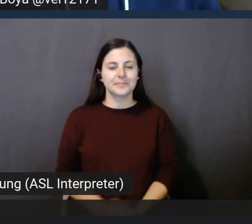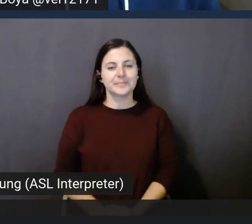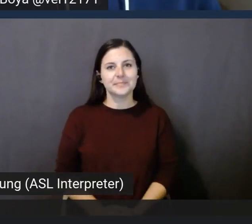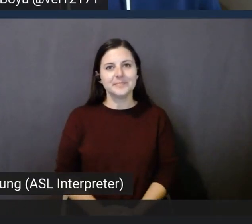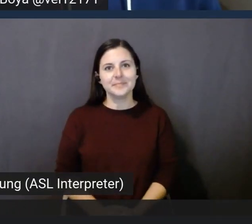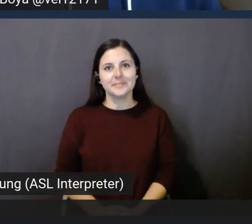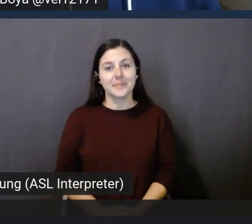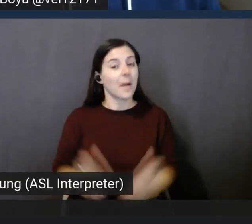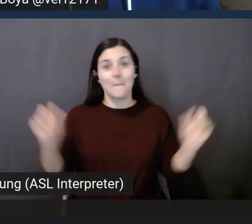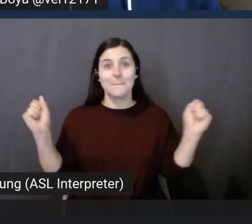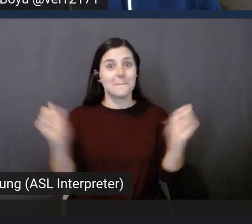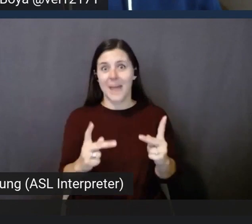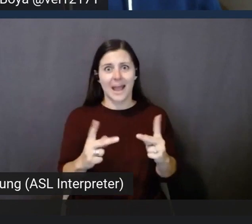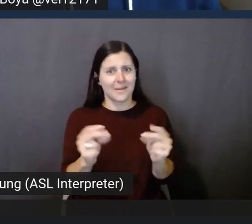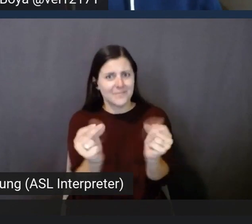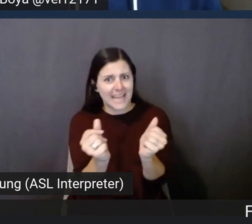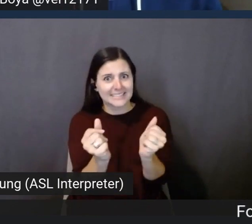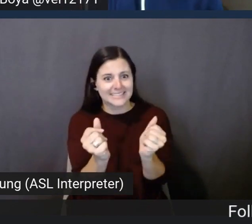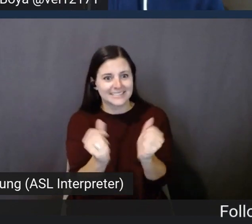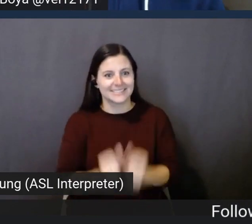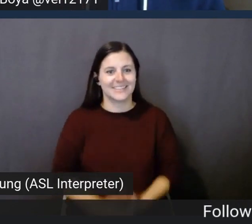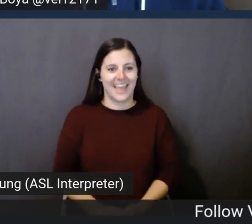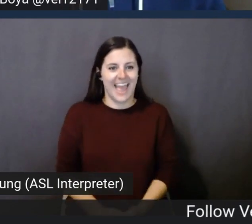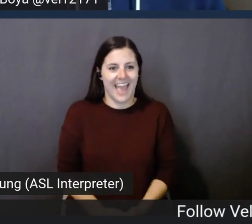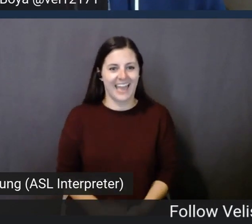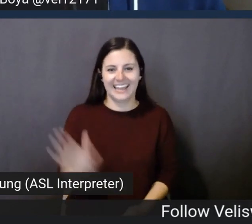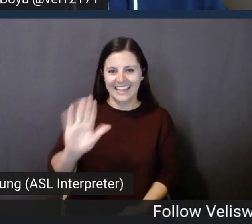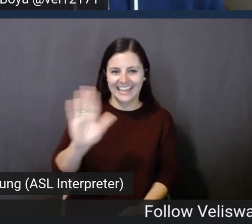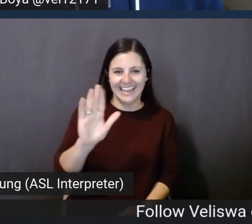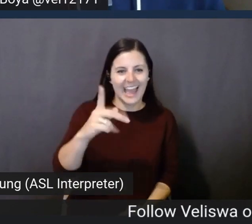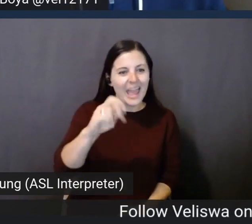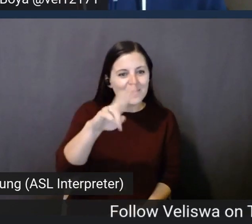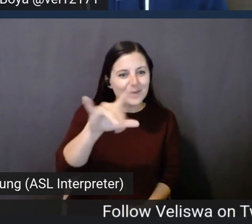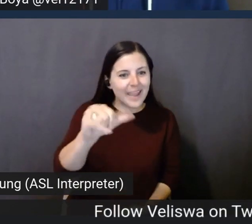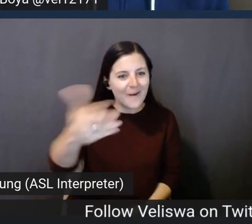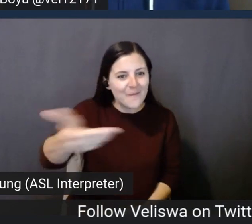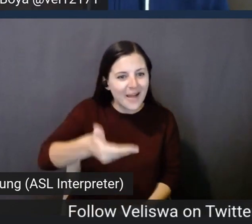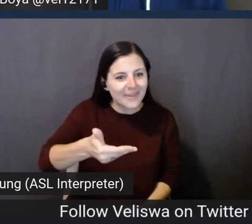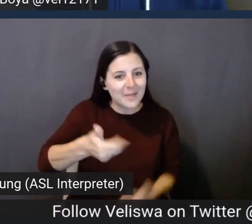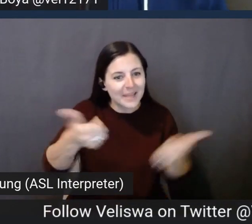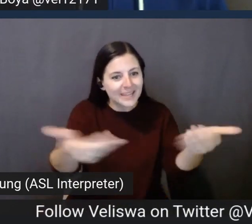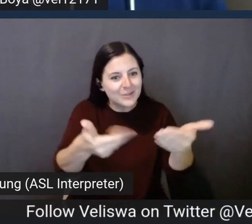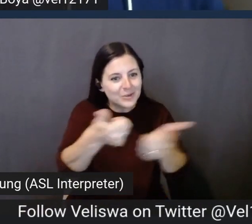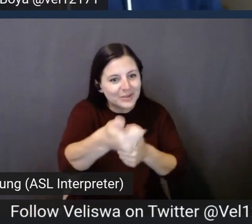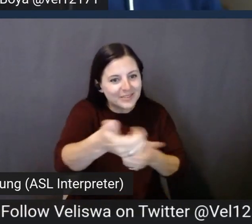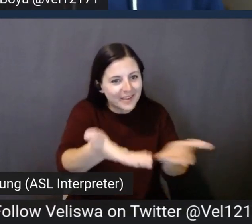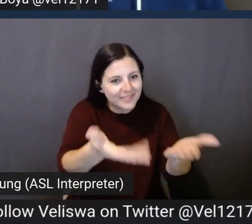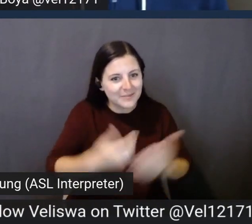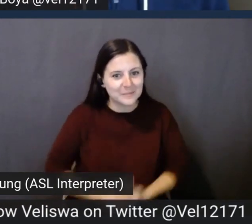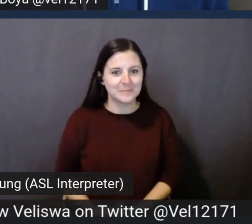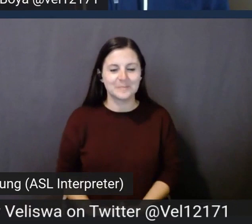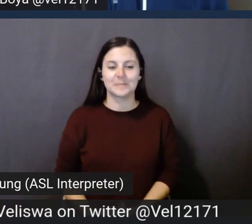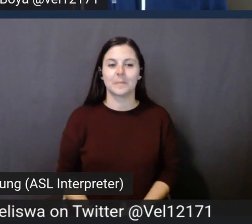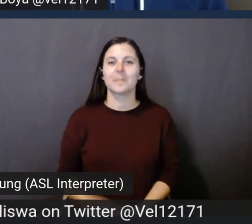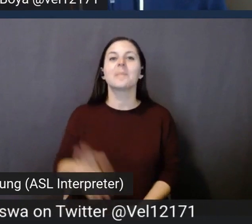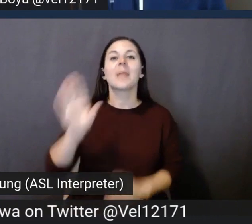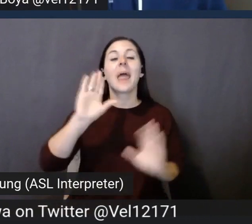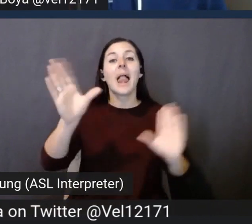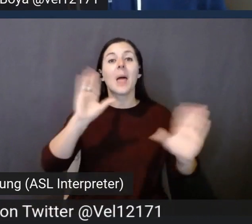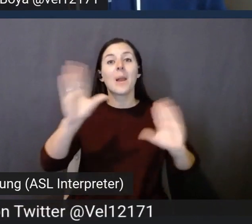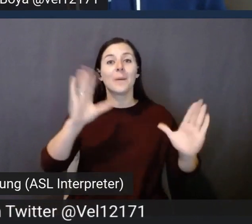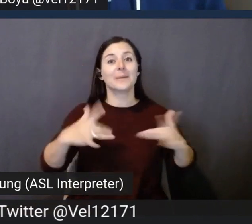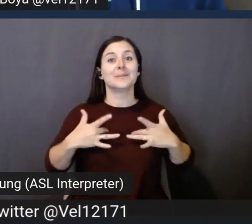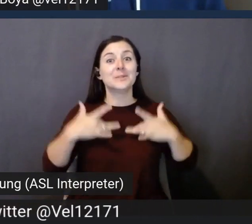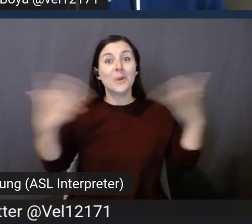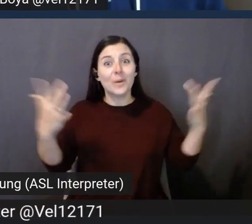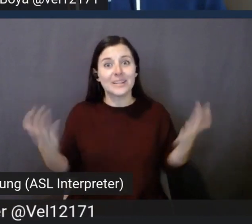We're back. Look how fast that was. Hi, Priya. Welcome to the show. Please introduce yourself. Hello, everybody. So excited